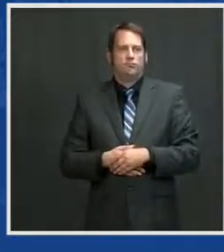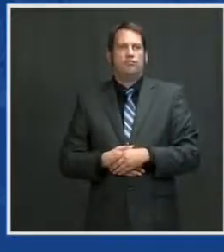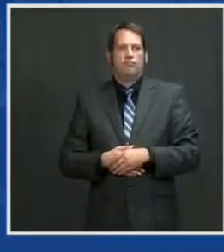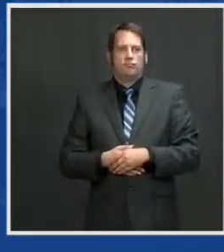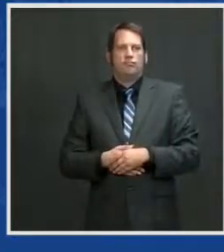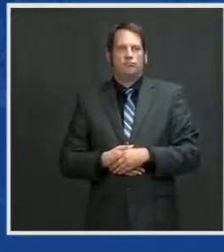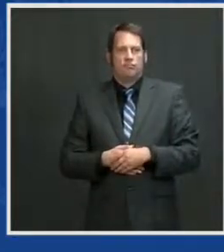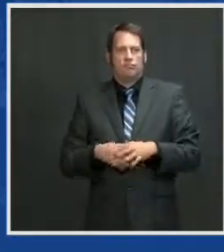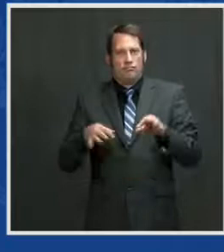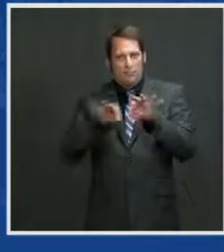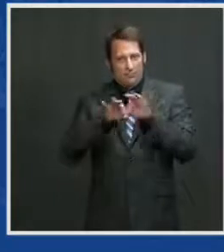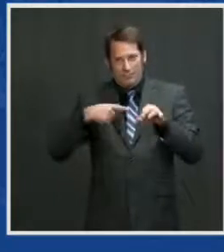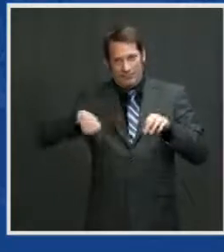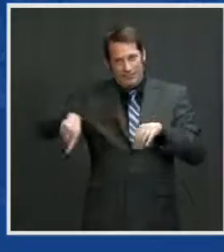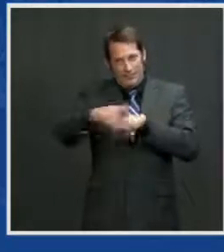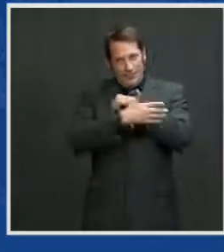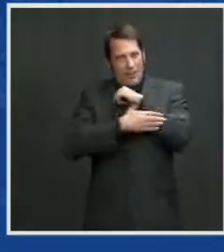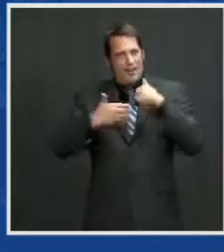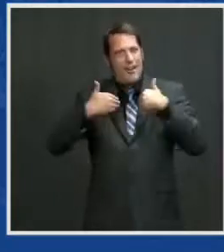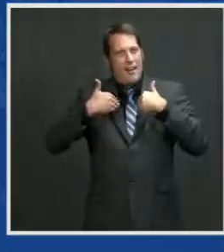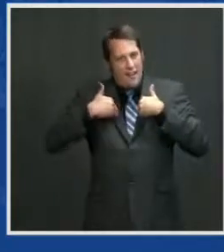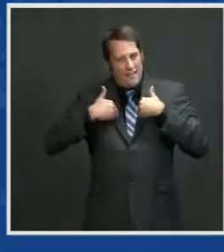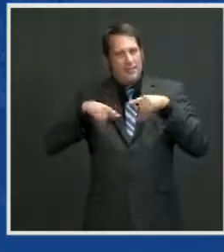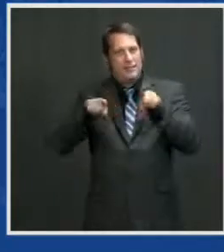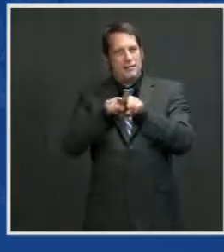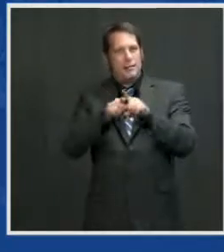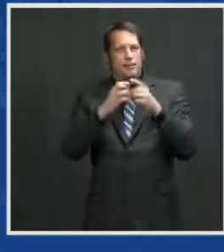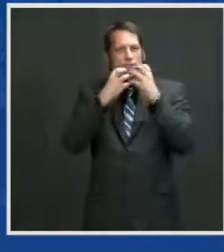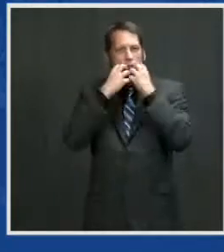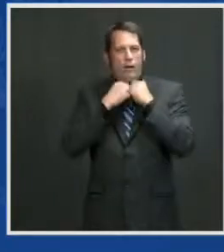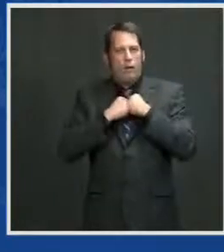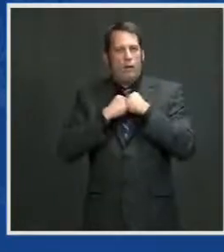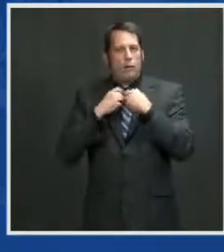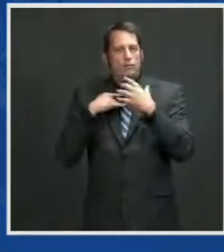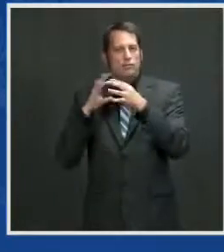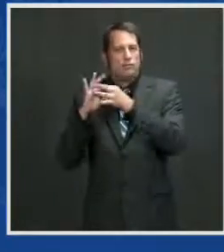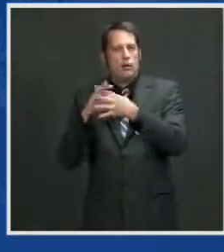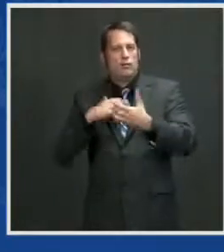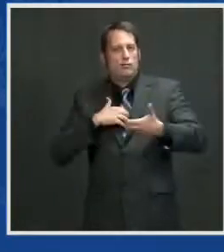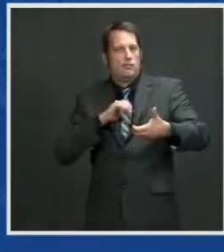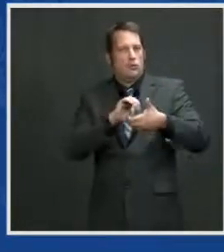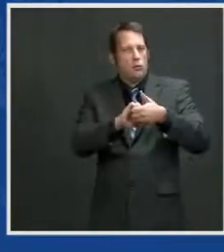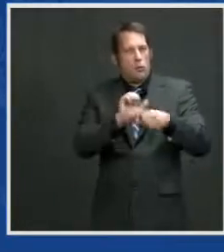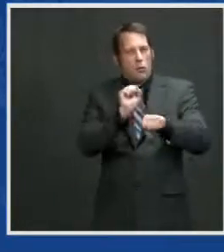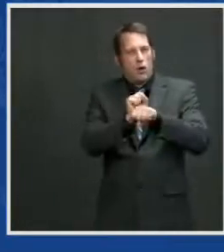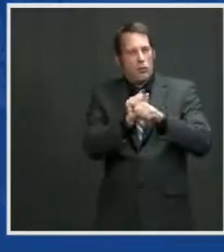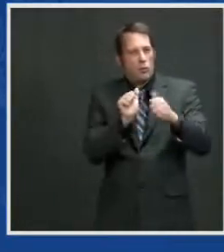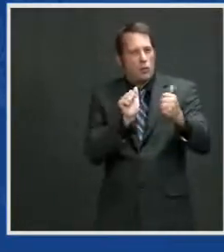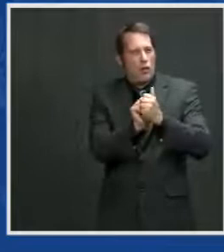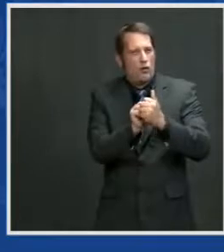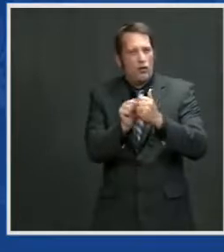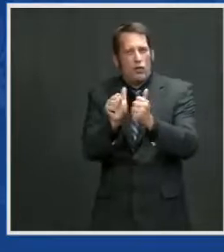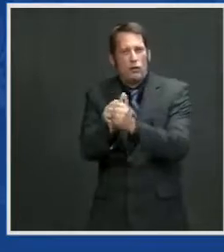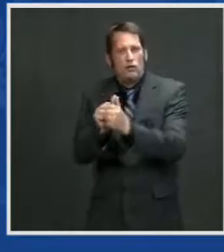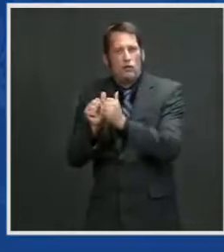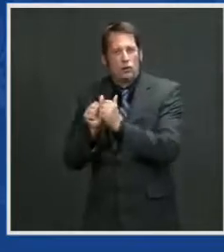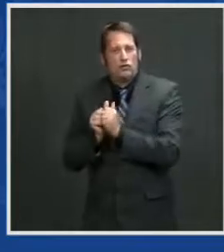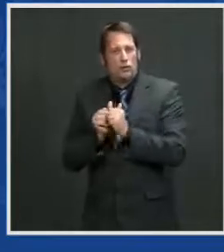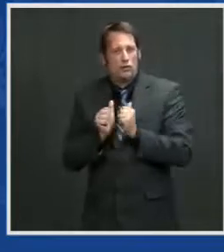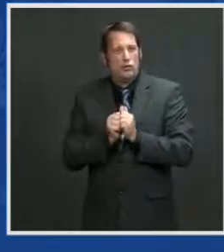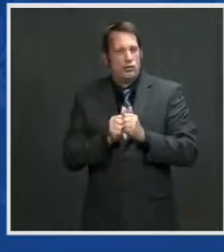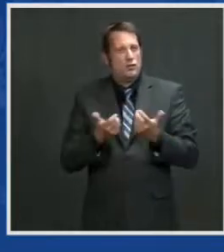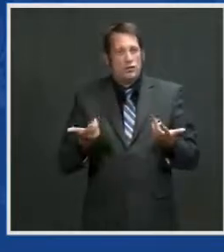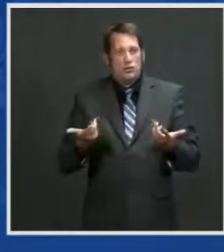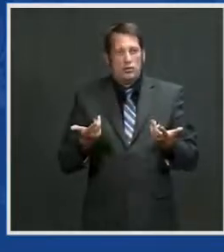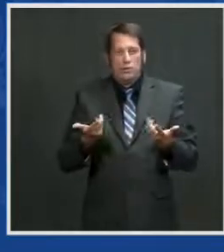our unrivaled network of alliances and partnerships that are the key to American advantage in the world, and have been.